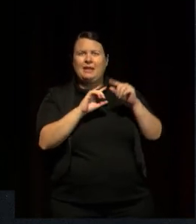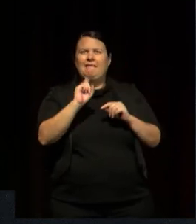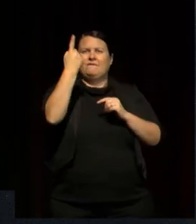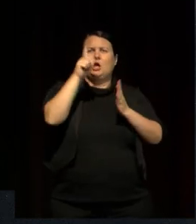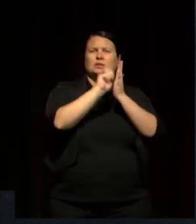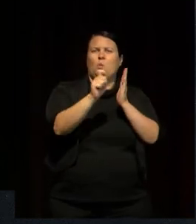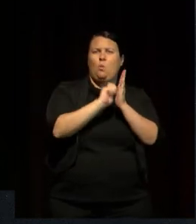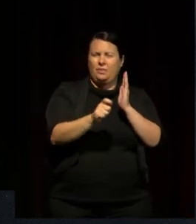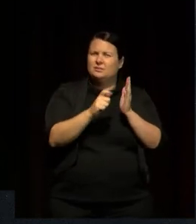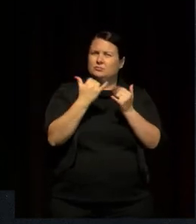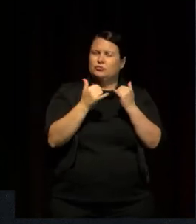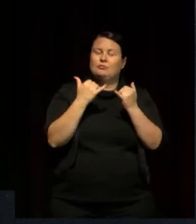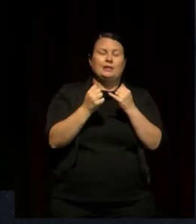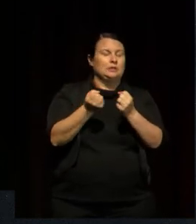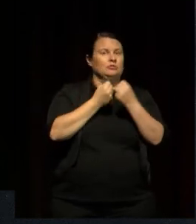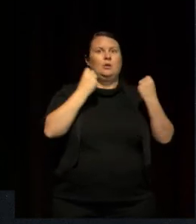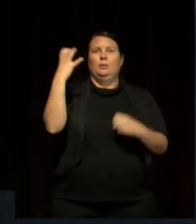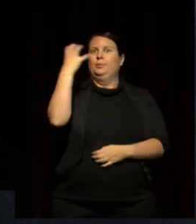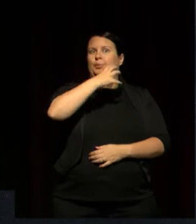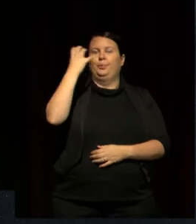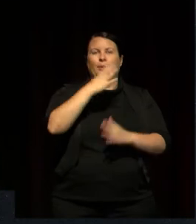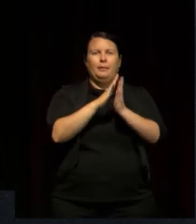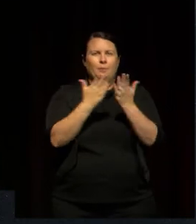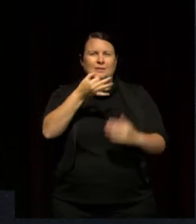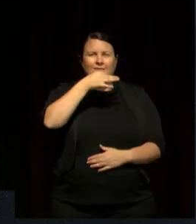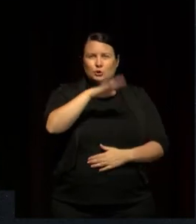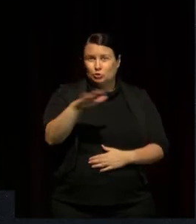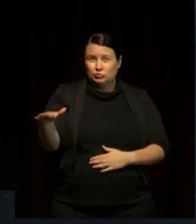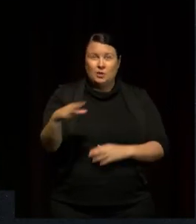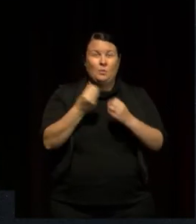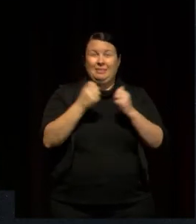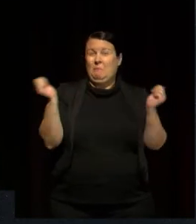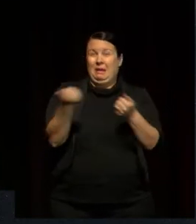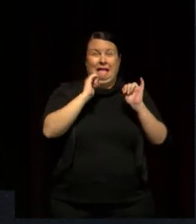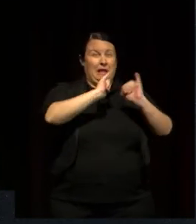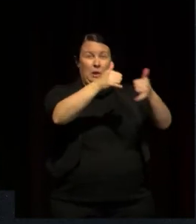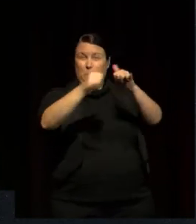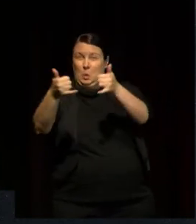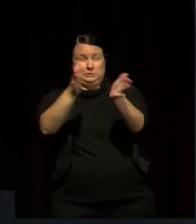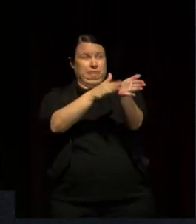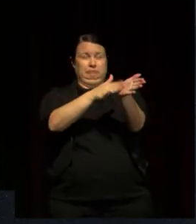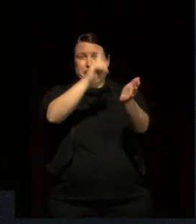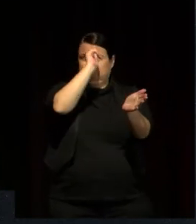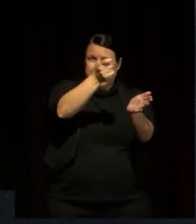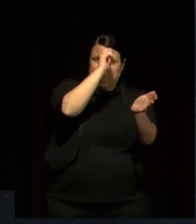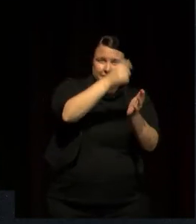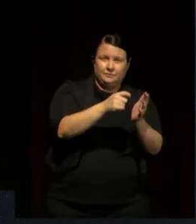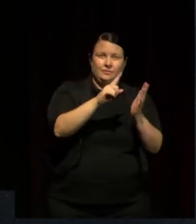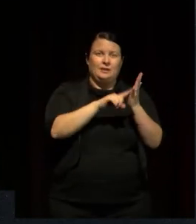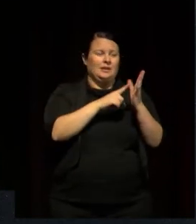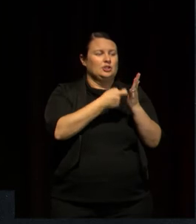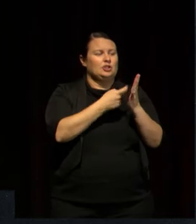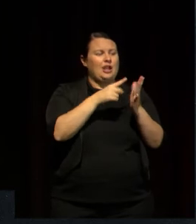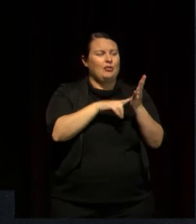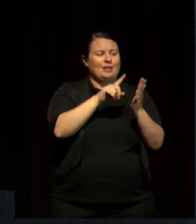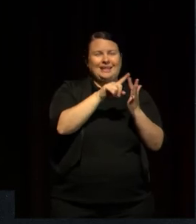really strong titles for children that were highly awarded and rewarded. And Jaroni Rufftail